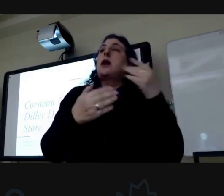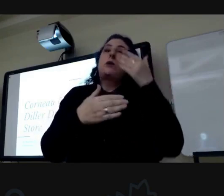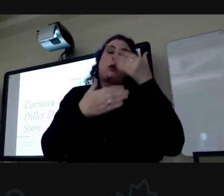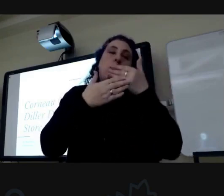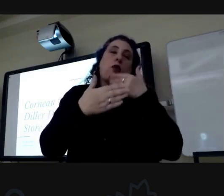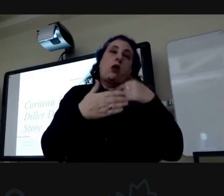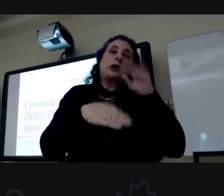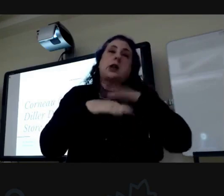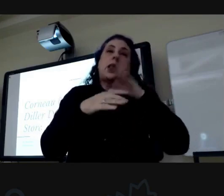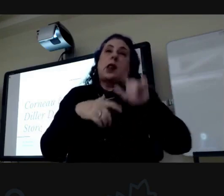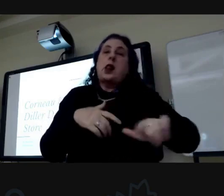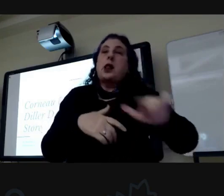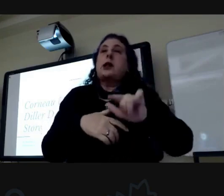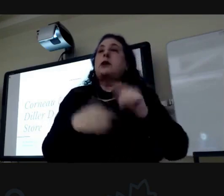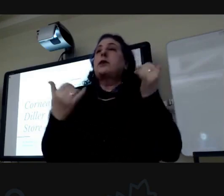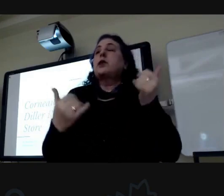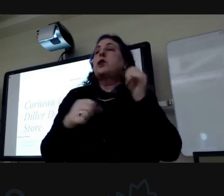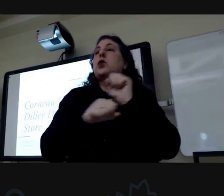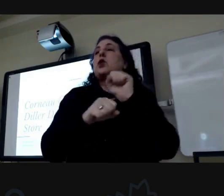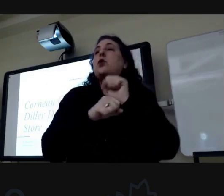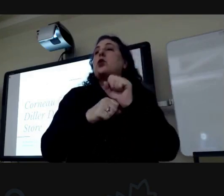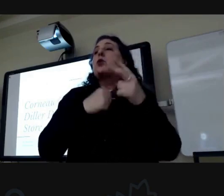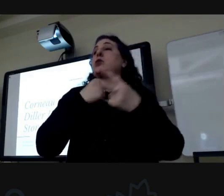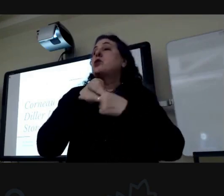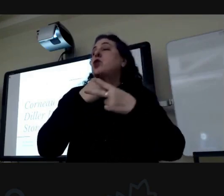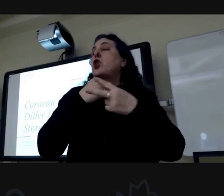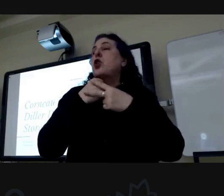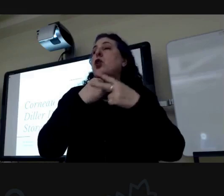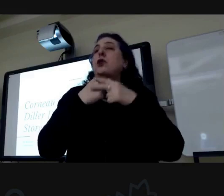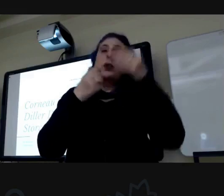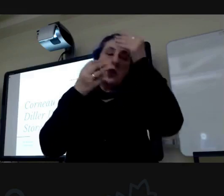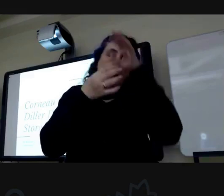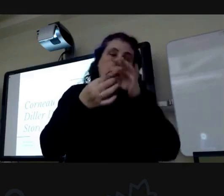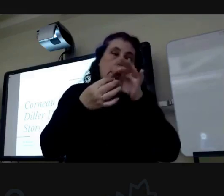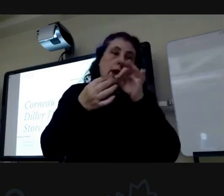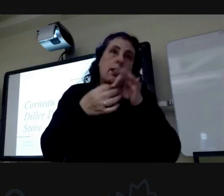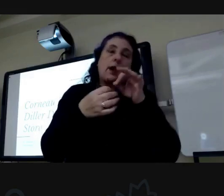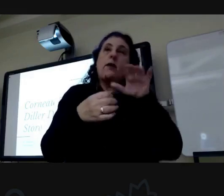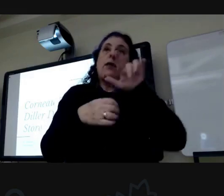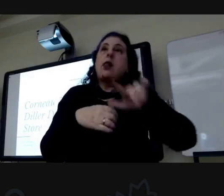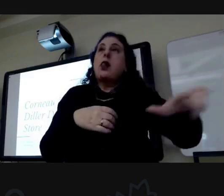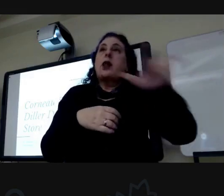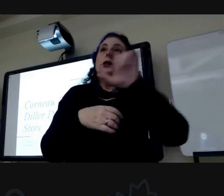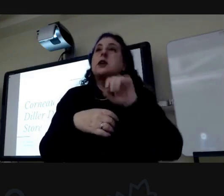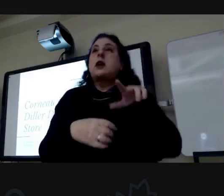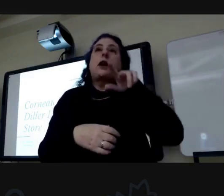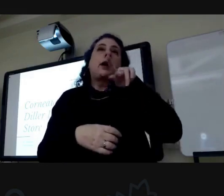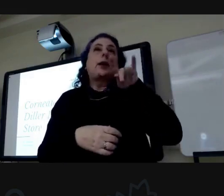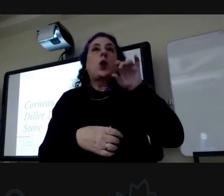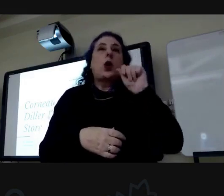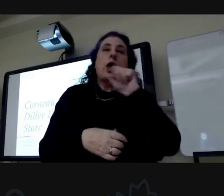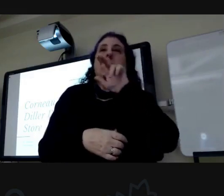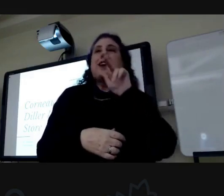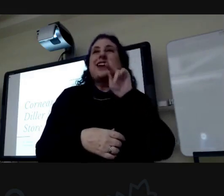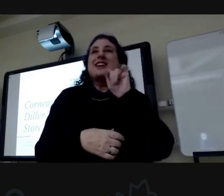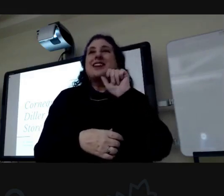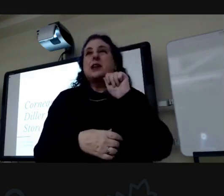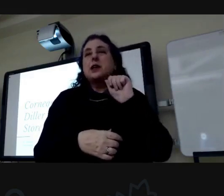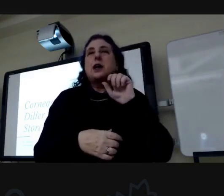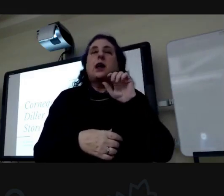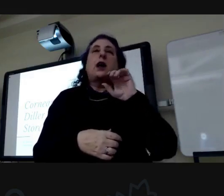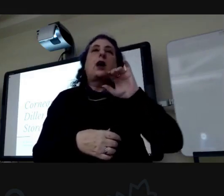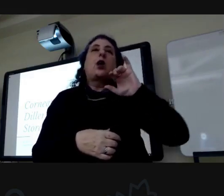us on this land we currently work to preserve and tell the story of the lands of Peoria, Kaskaskia, Weah,